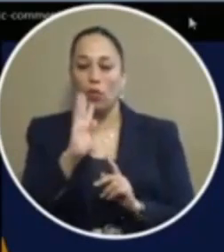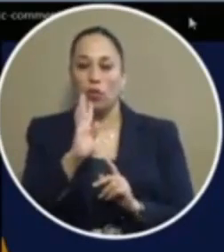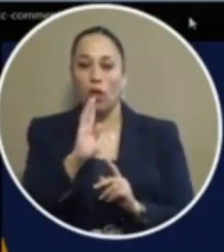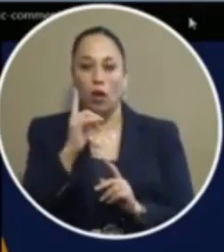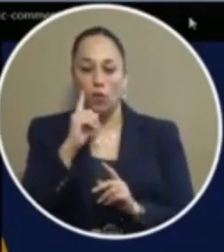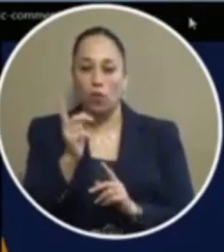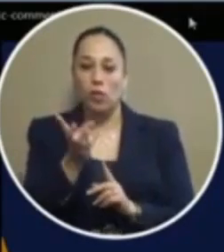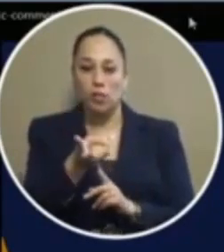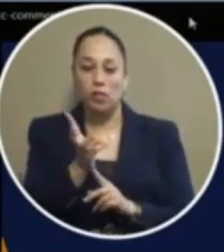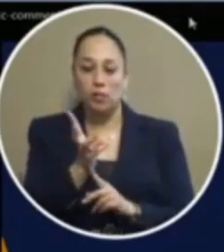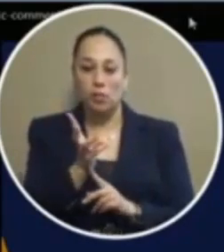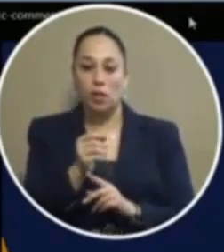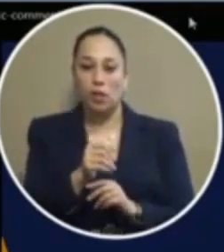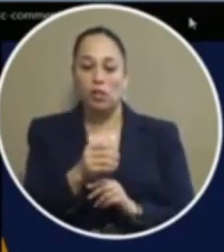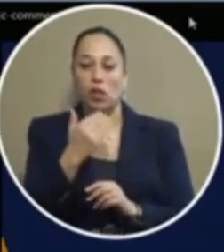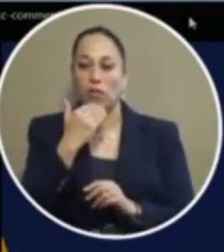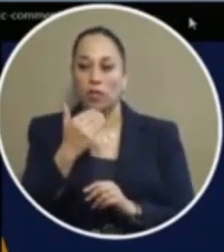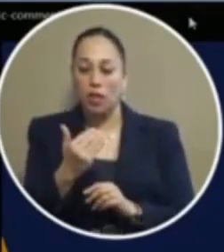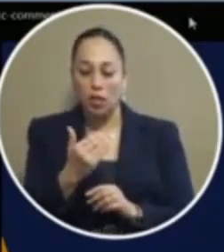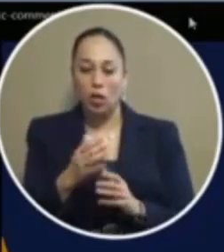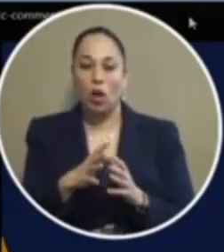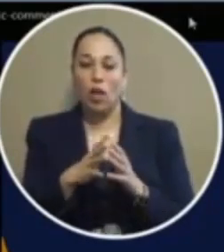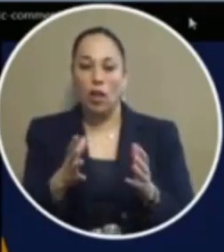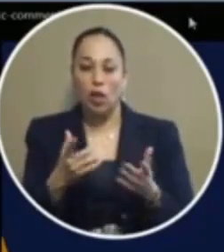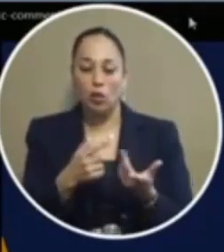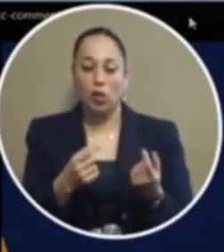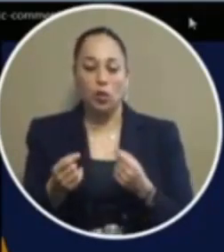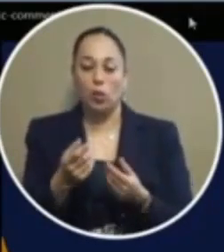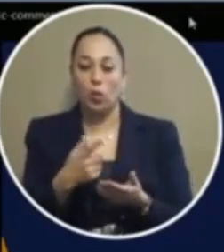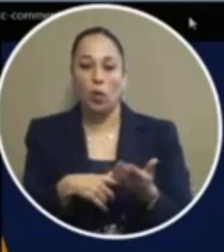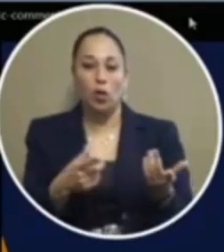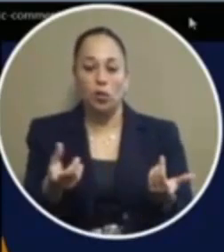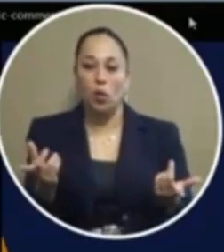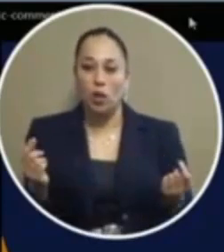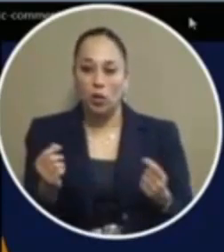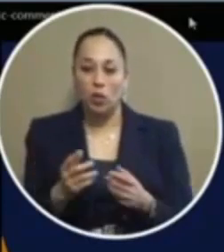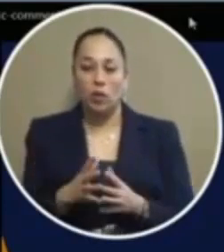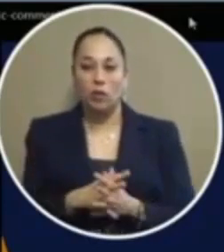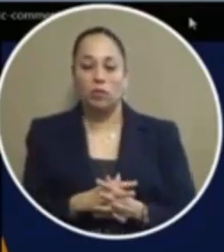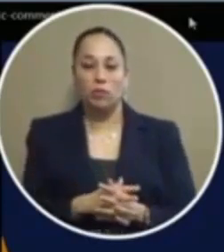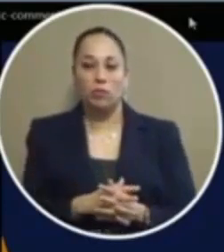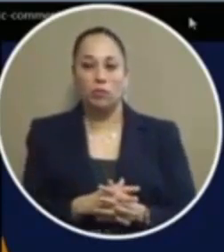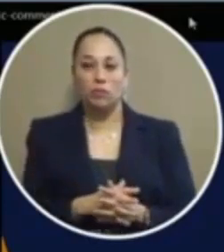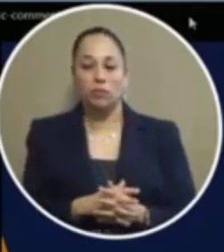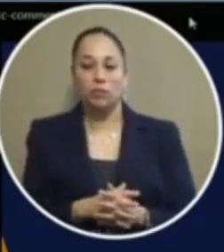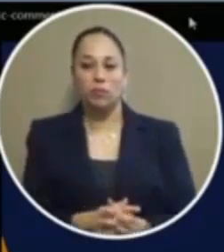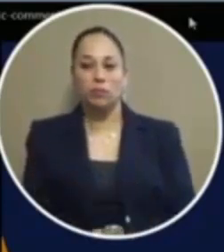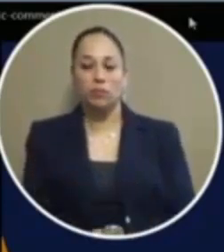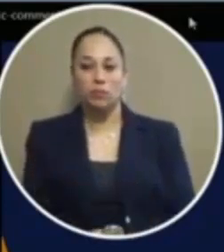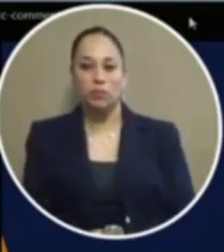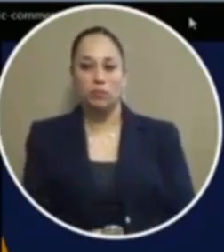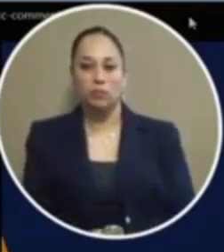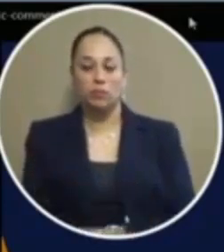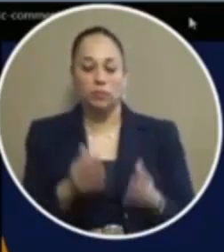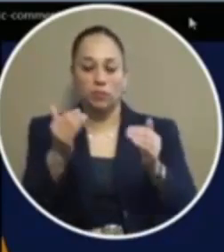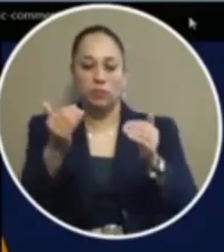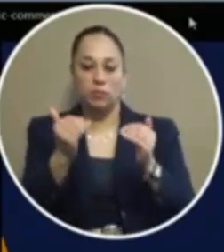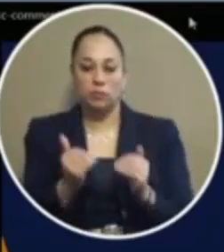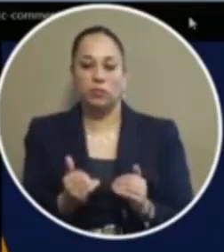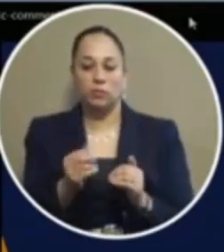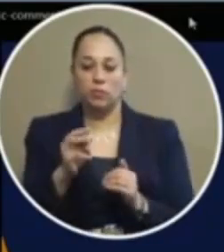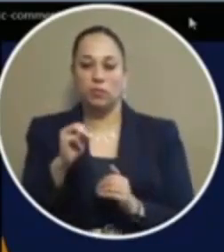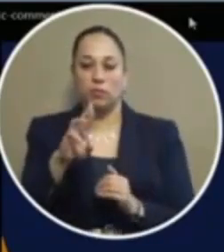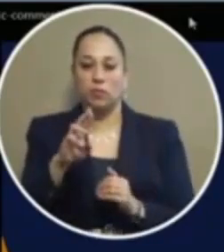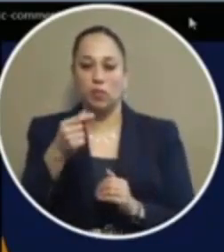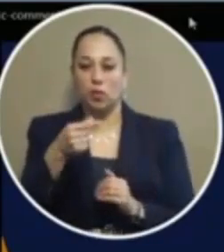at least six minutes so thank you so much for doing what you're doing and just please do correct me the next speaker is mr